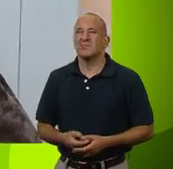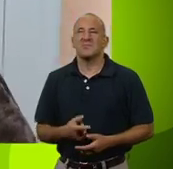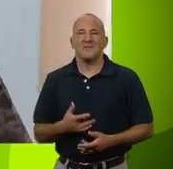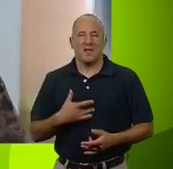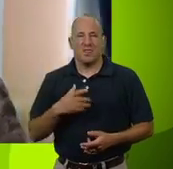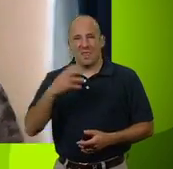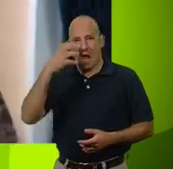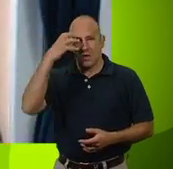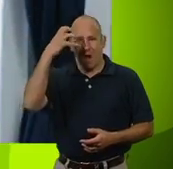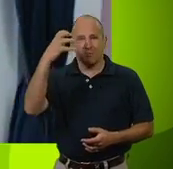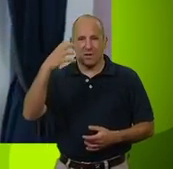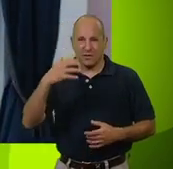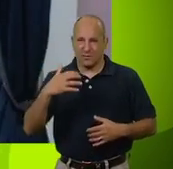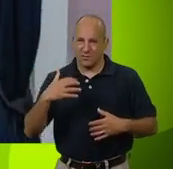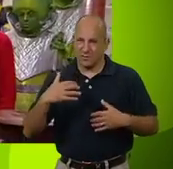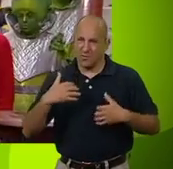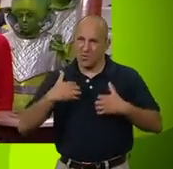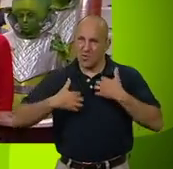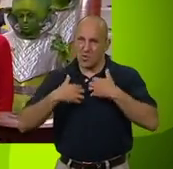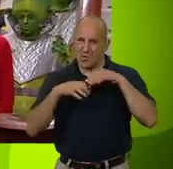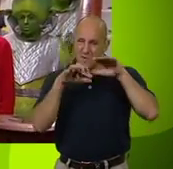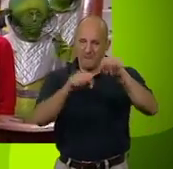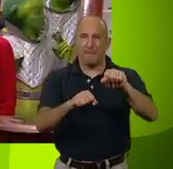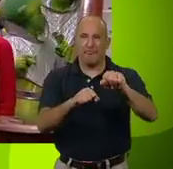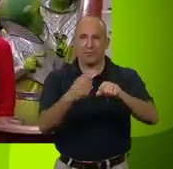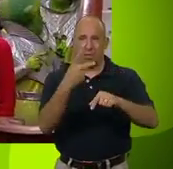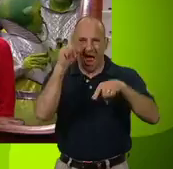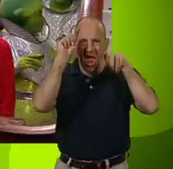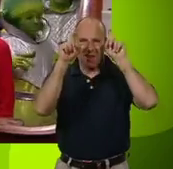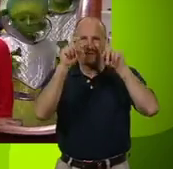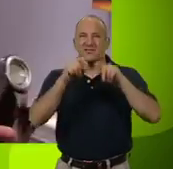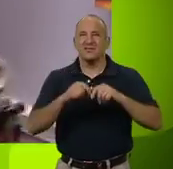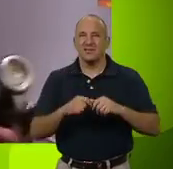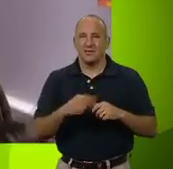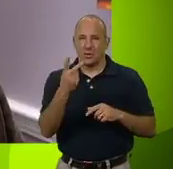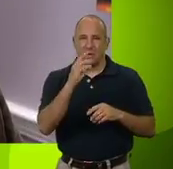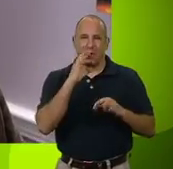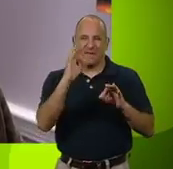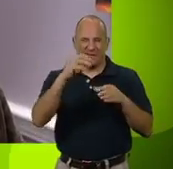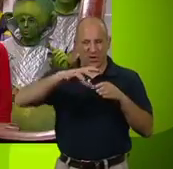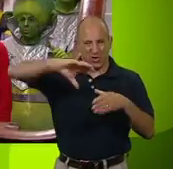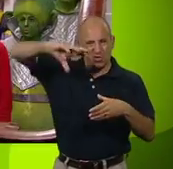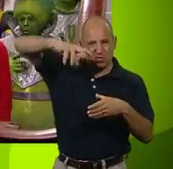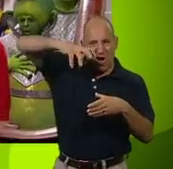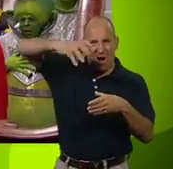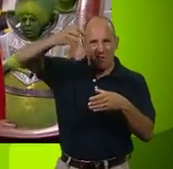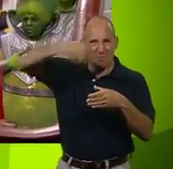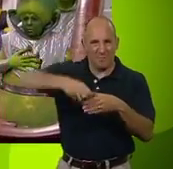I'm sure the government would be very happy to get their hands on a couple of live aliens. I'm sure you two would look great in a specimen jar.